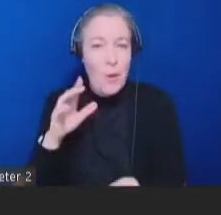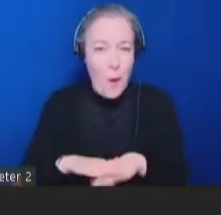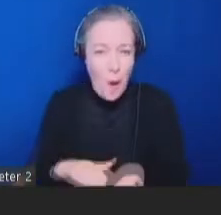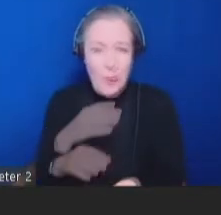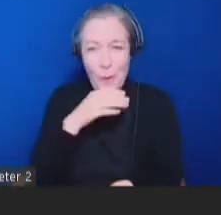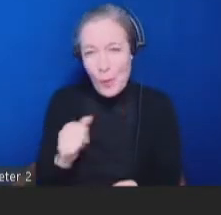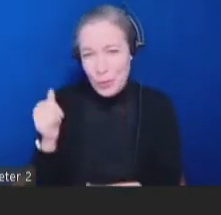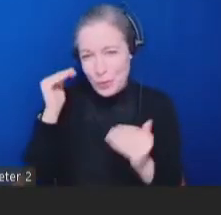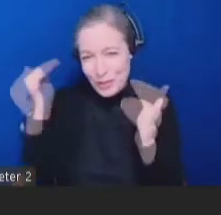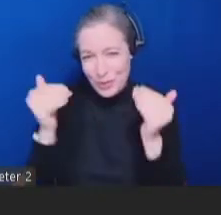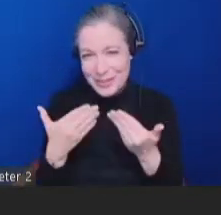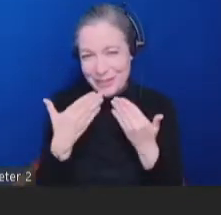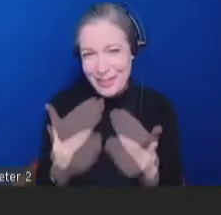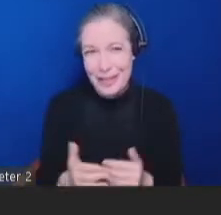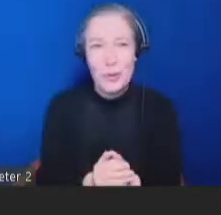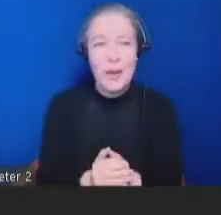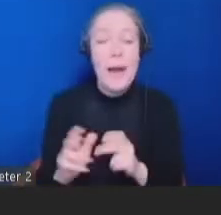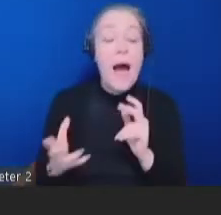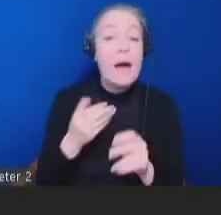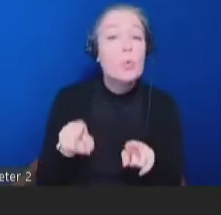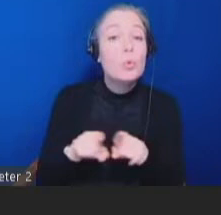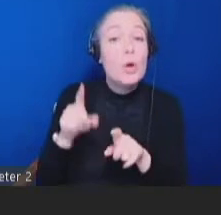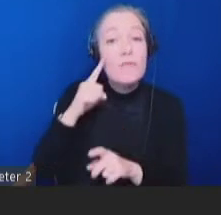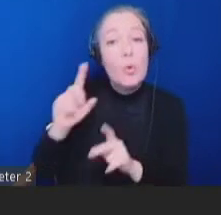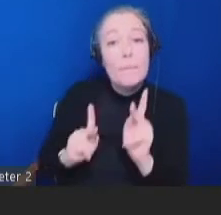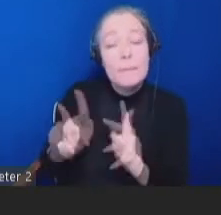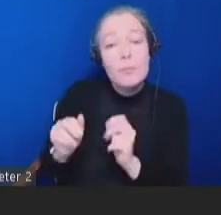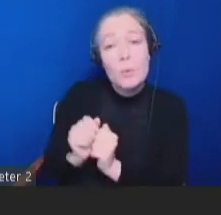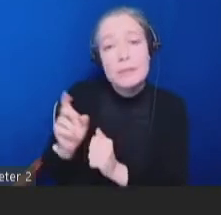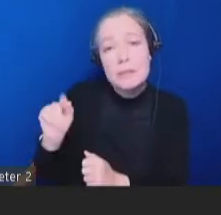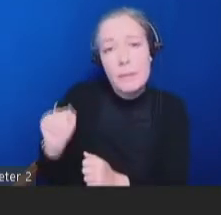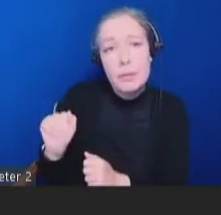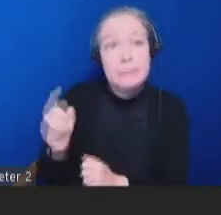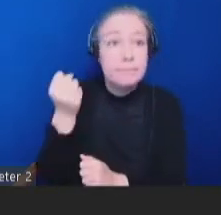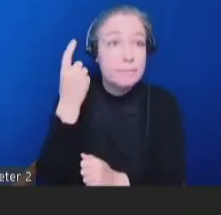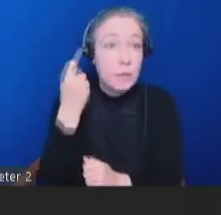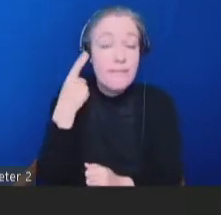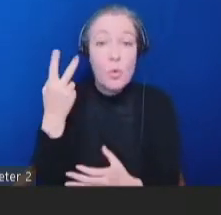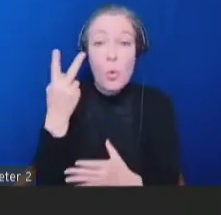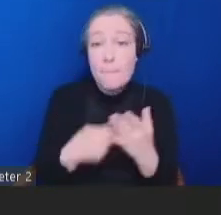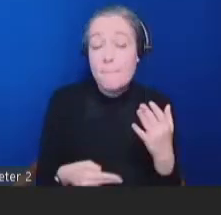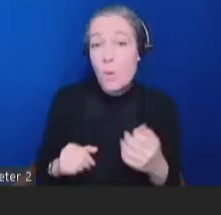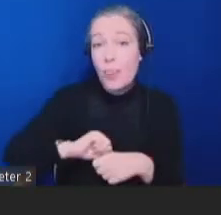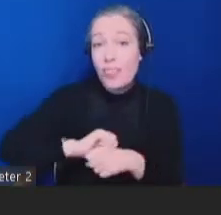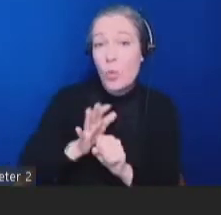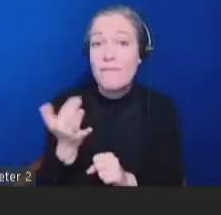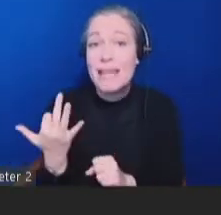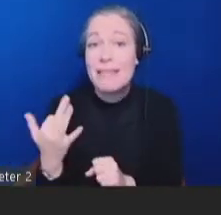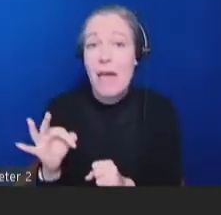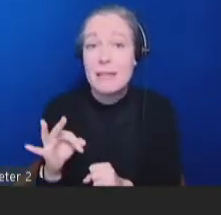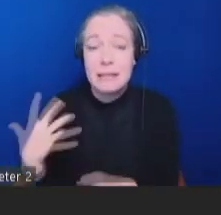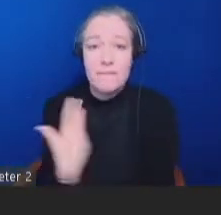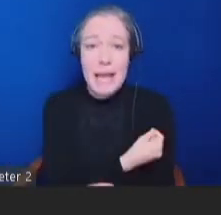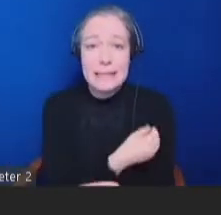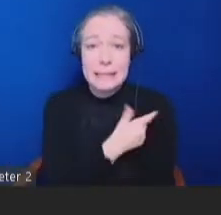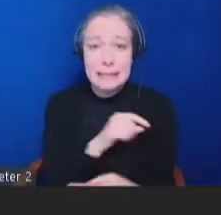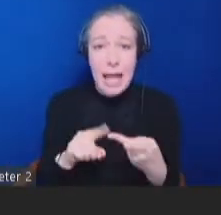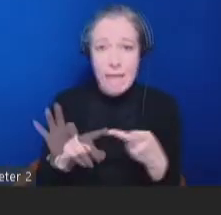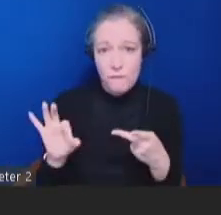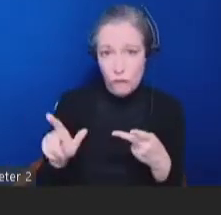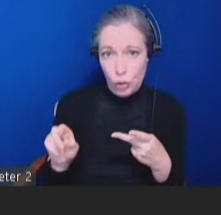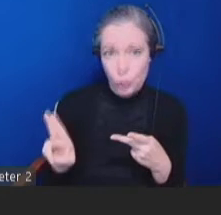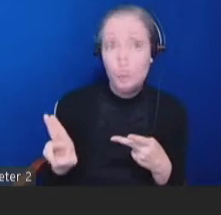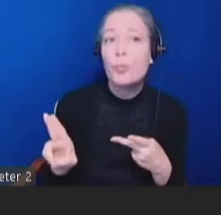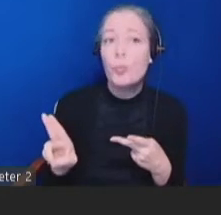And people with disabilities for influenza and COVID-19 vaccines. Most sites are offering additional vaccines